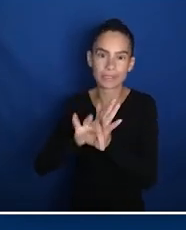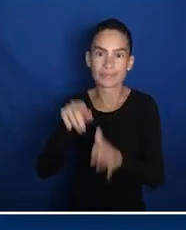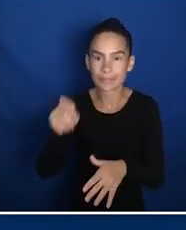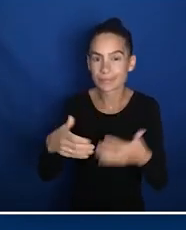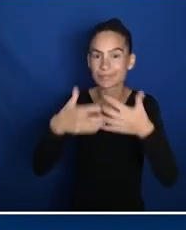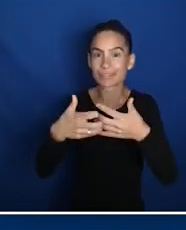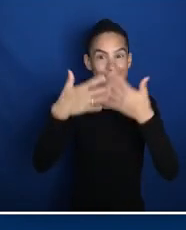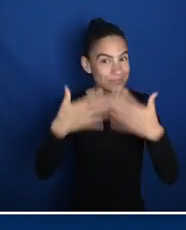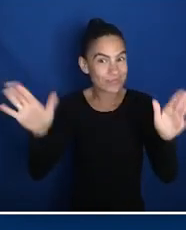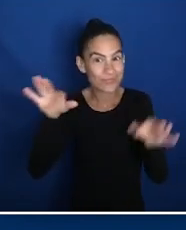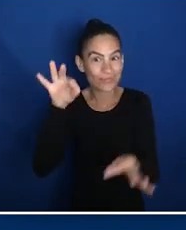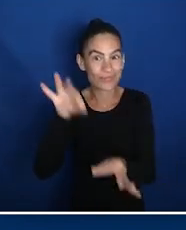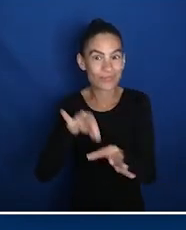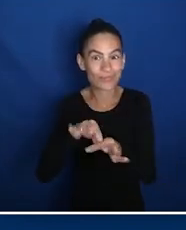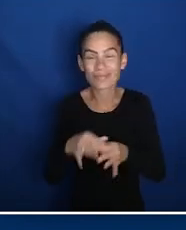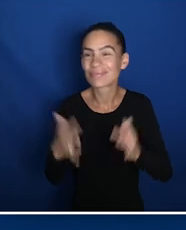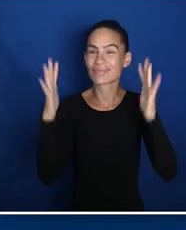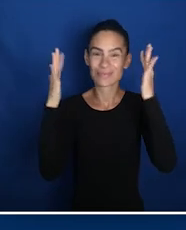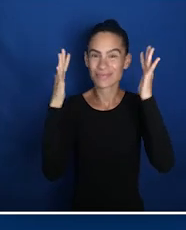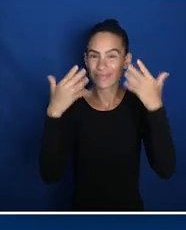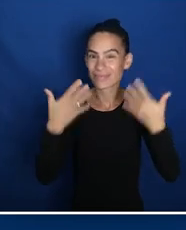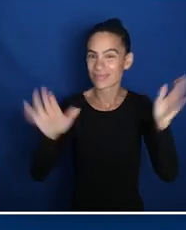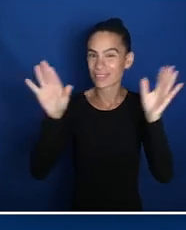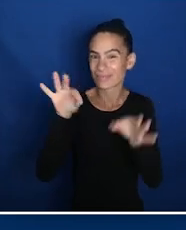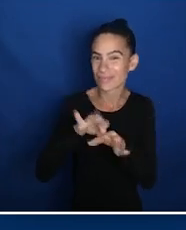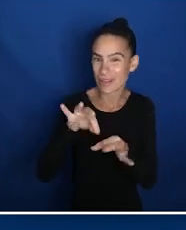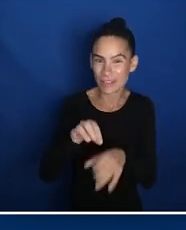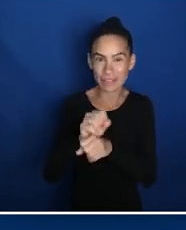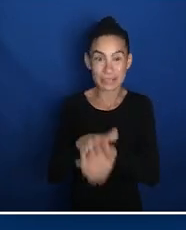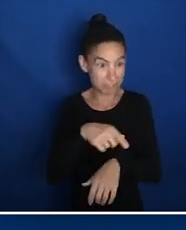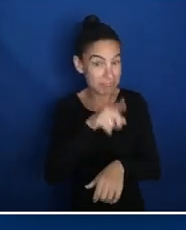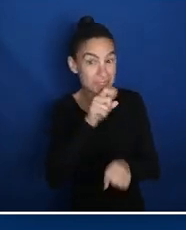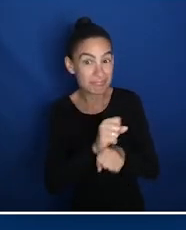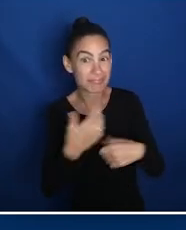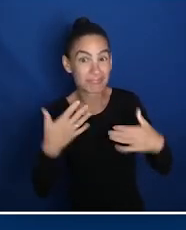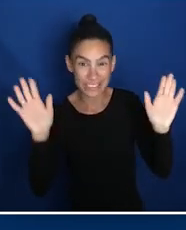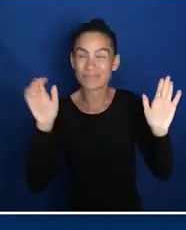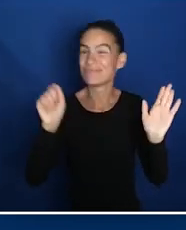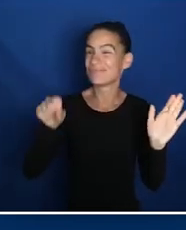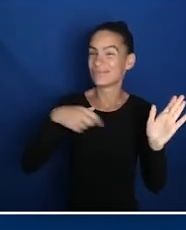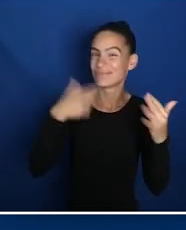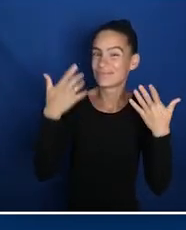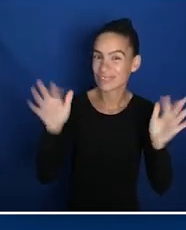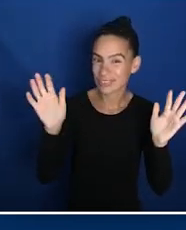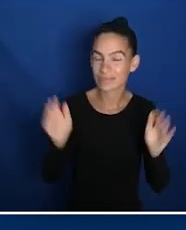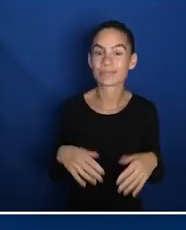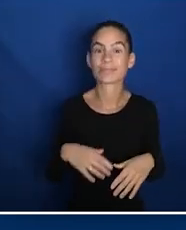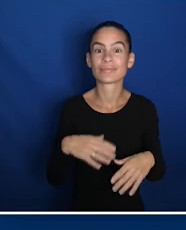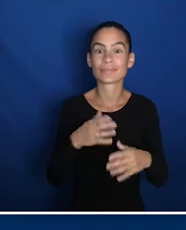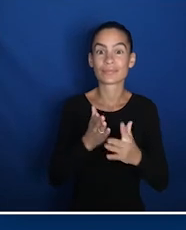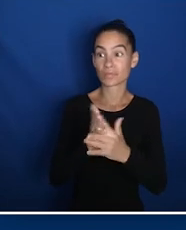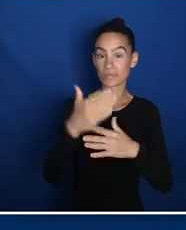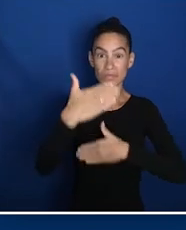You have reached the end of the ballot and the ballot is fully voted. Yay, since I've reached the end of the ballot. All done. All done. Once the voter